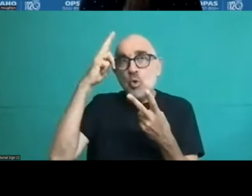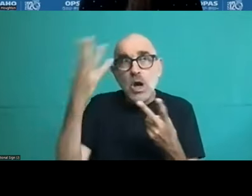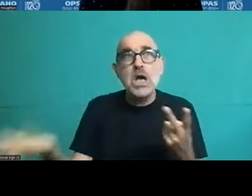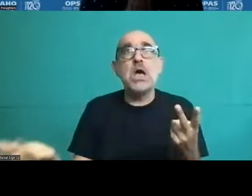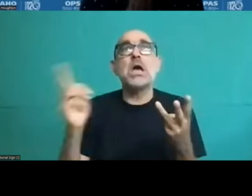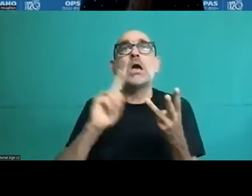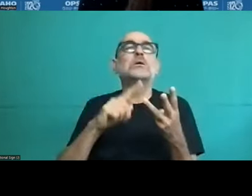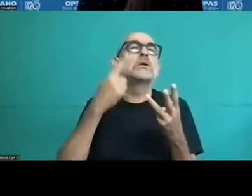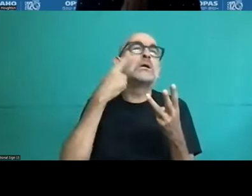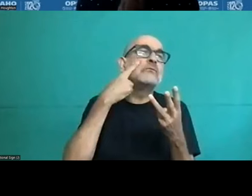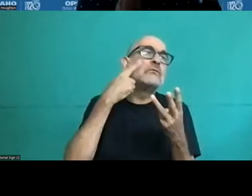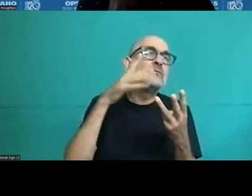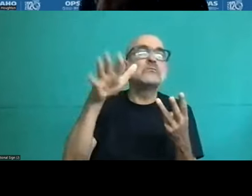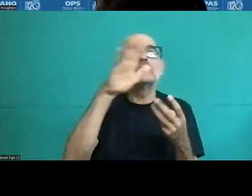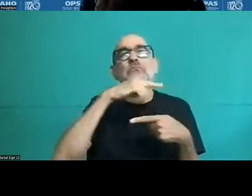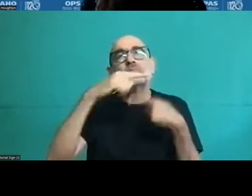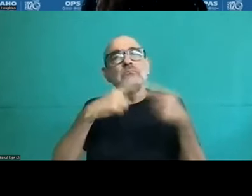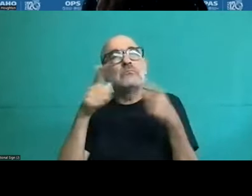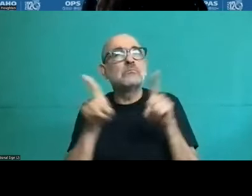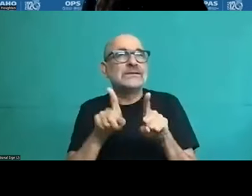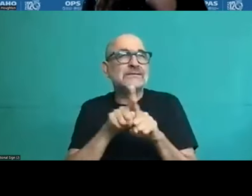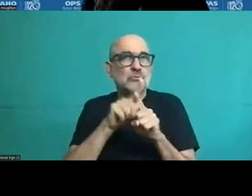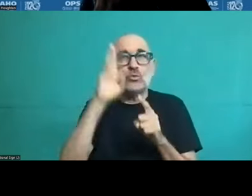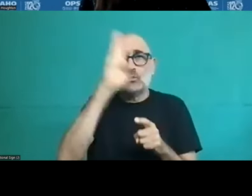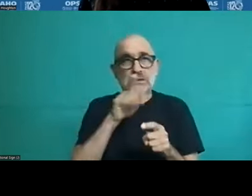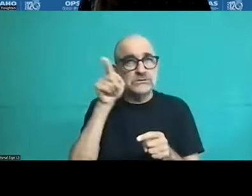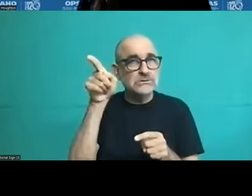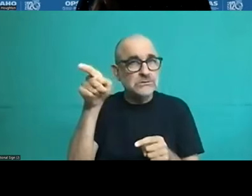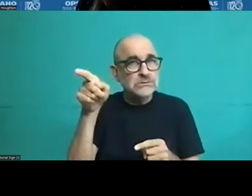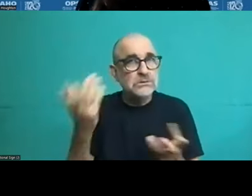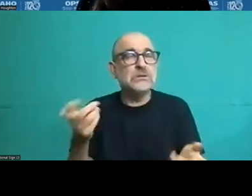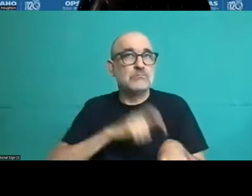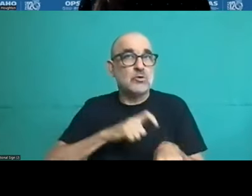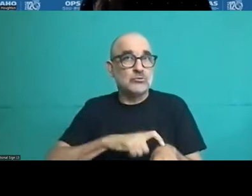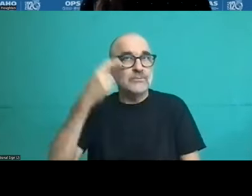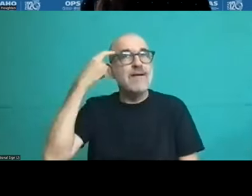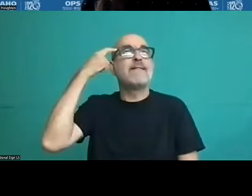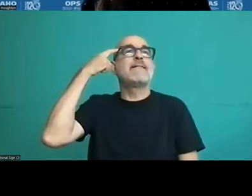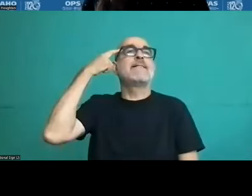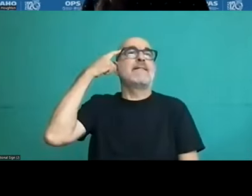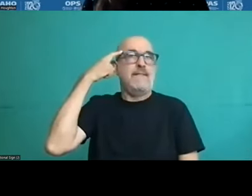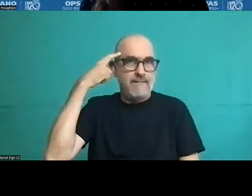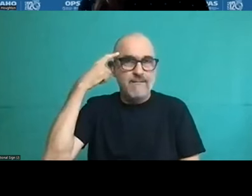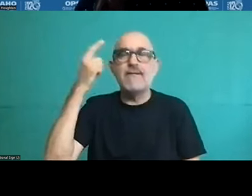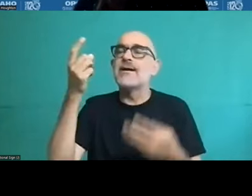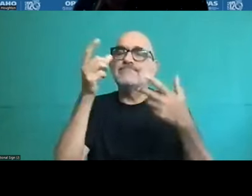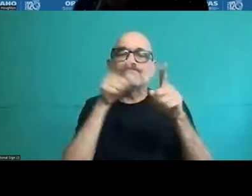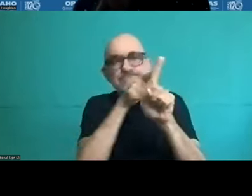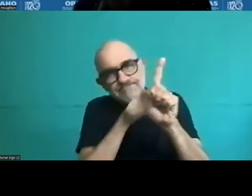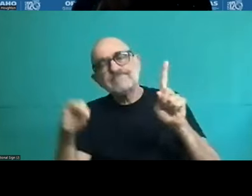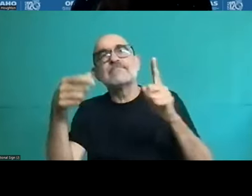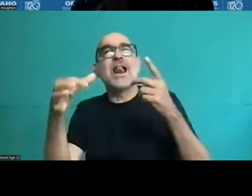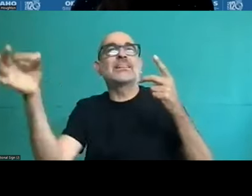appeared as an equitable universal access model, but it